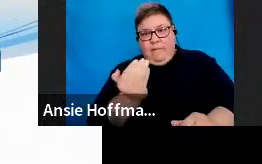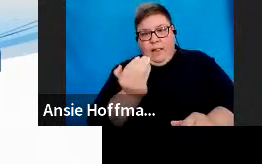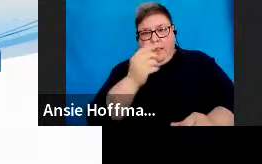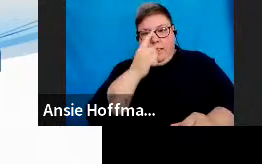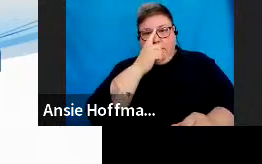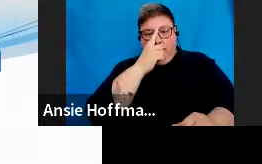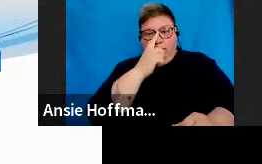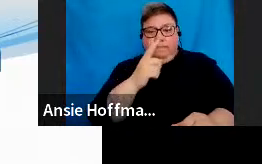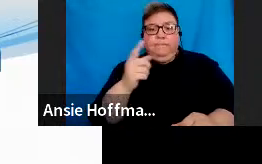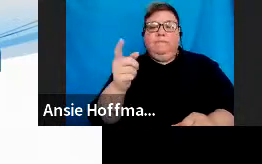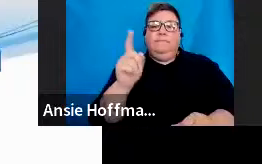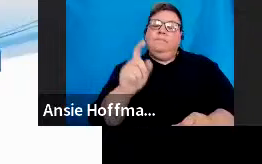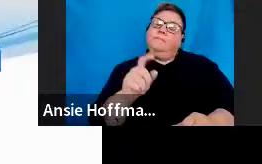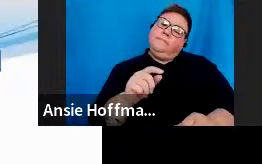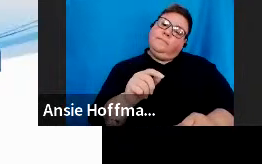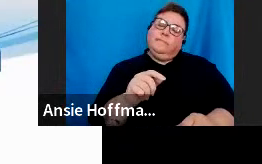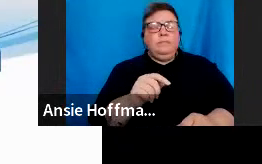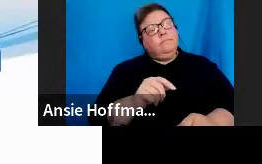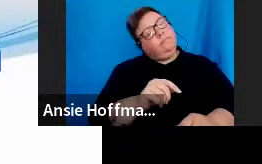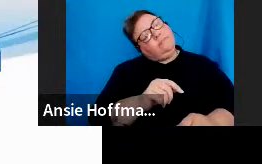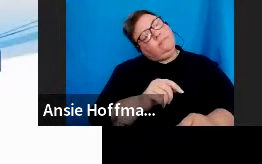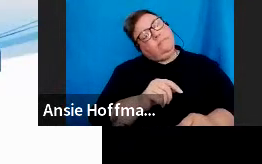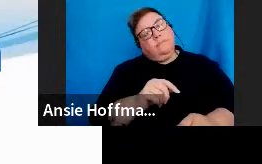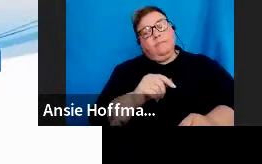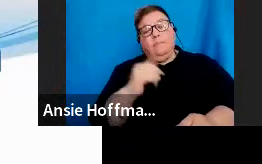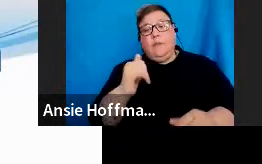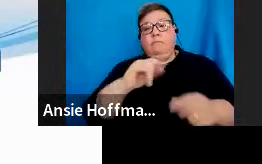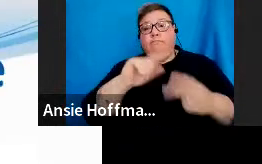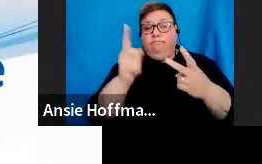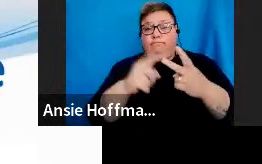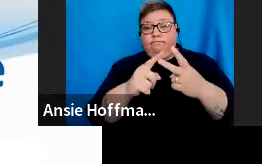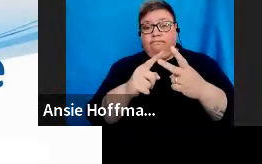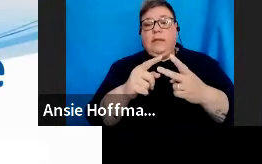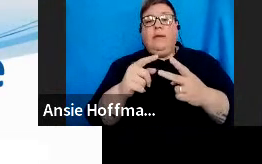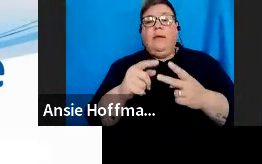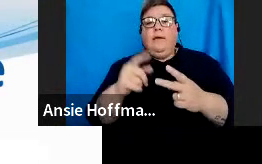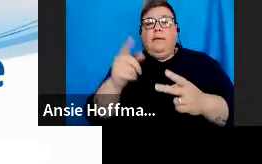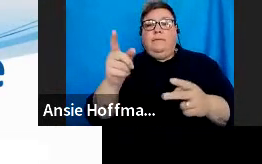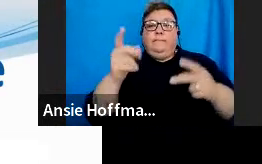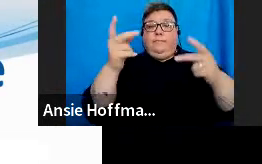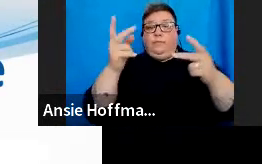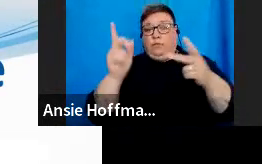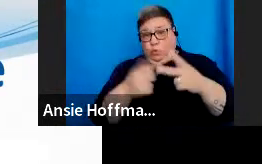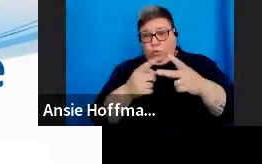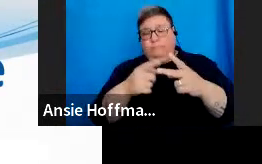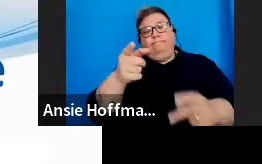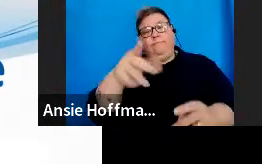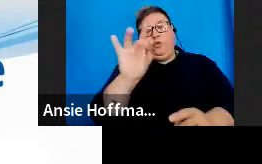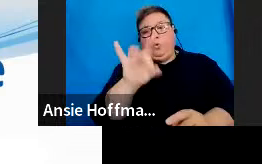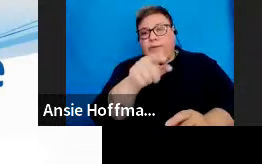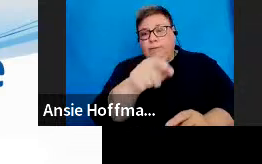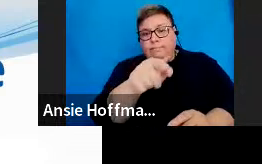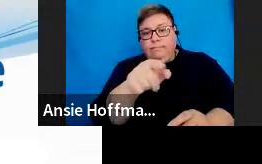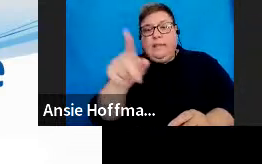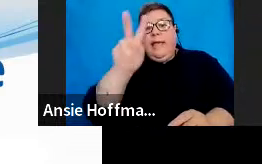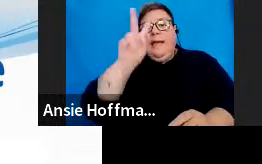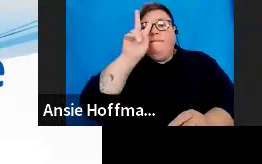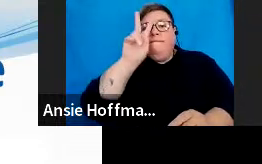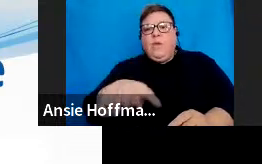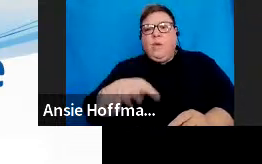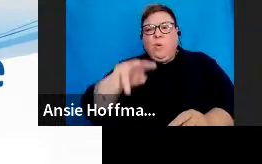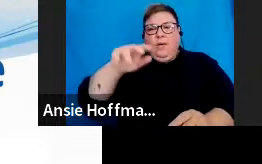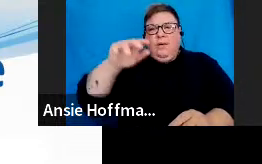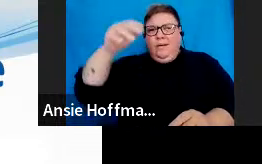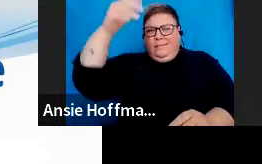tax types to be activated. That will be the next step where you'll be able to view all the tax types that are